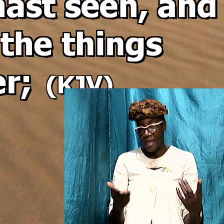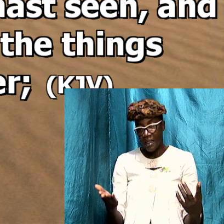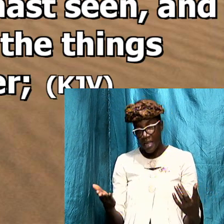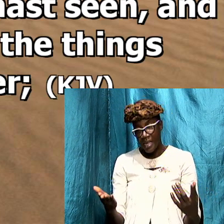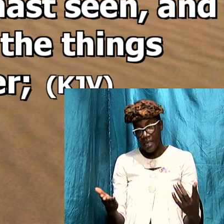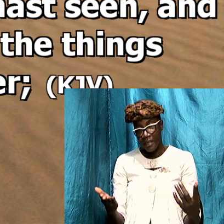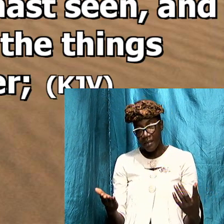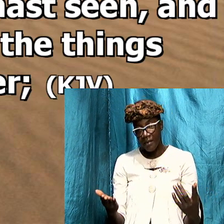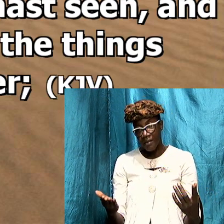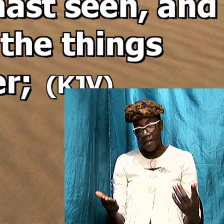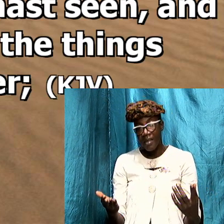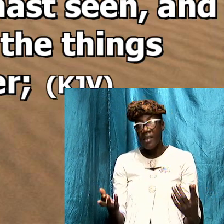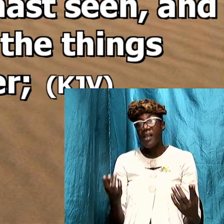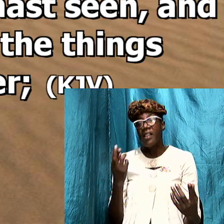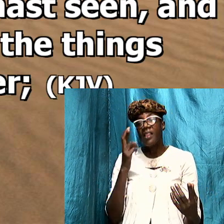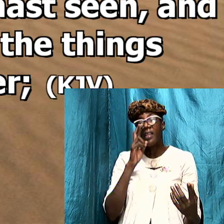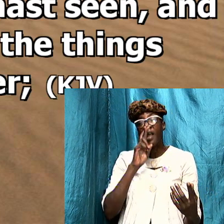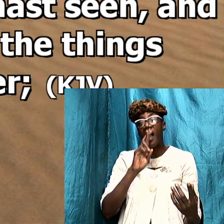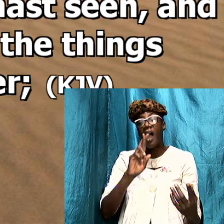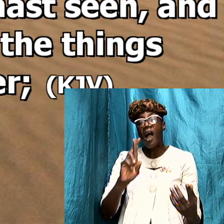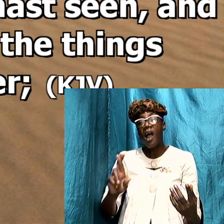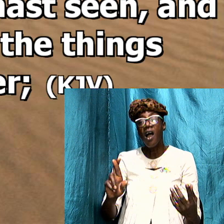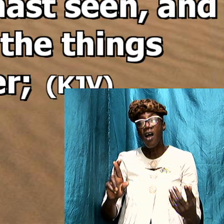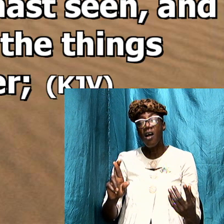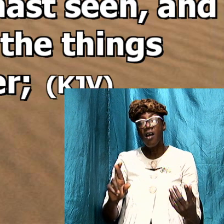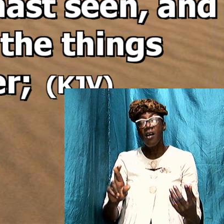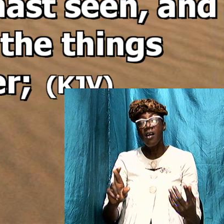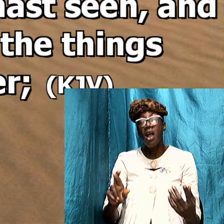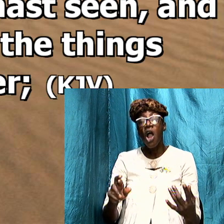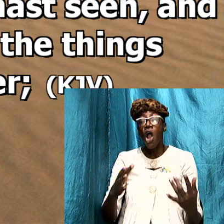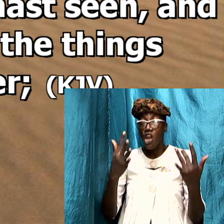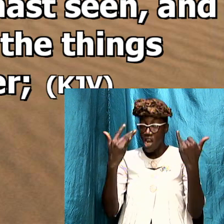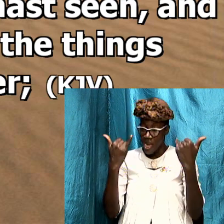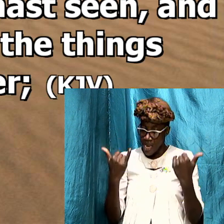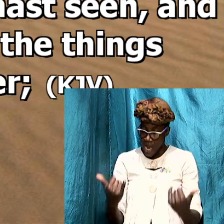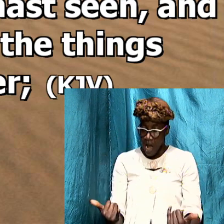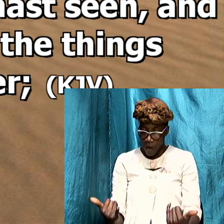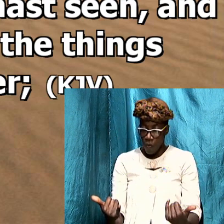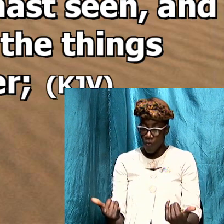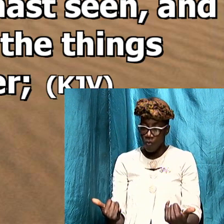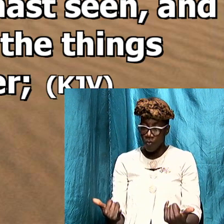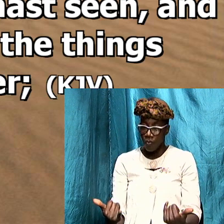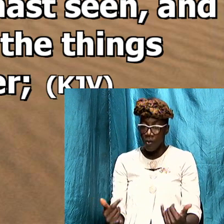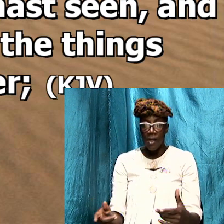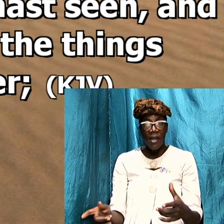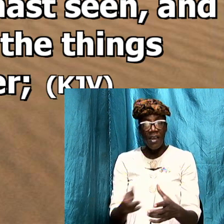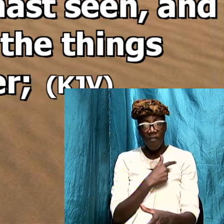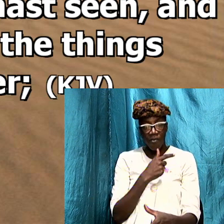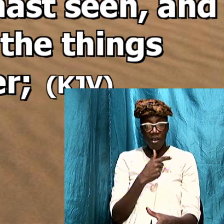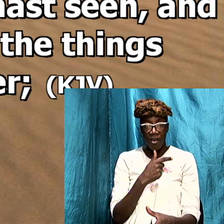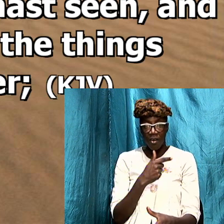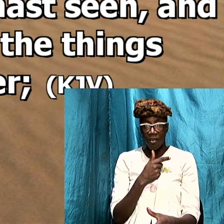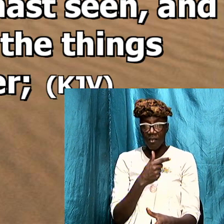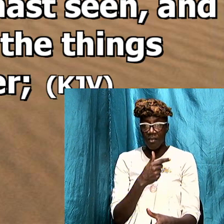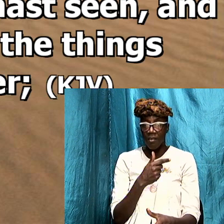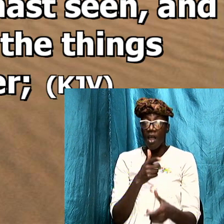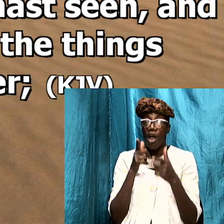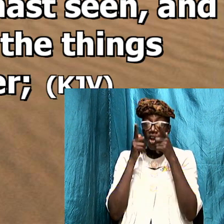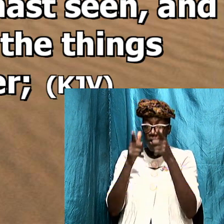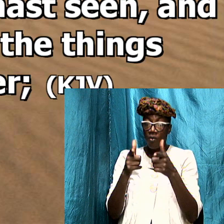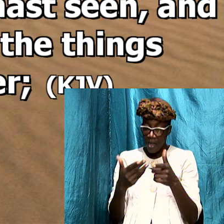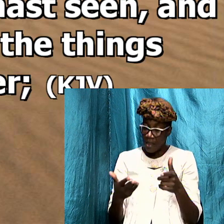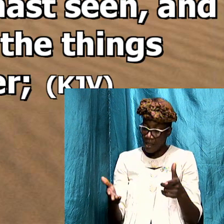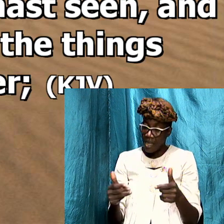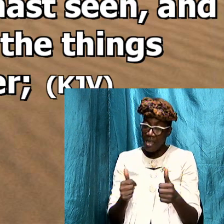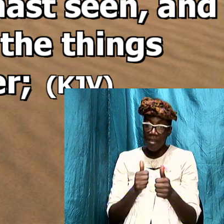in other words the things which are present so the first division looks at things that were past